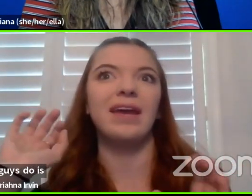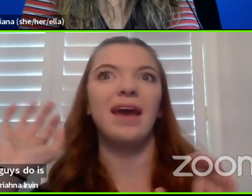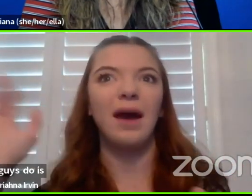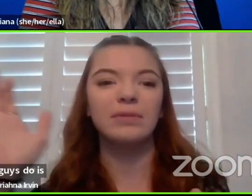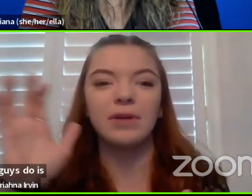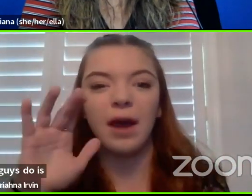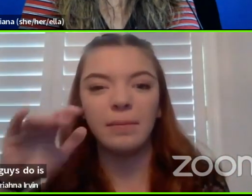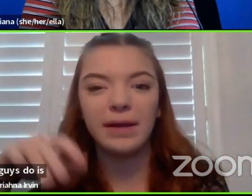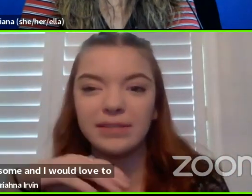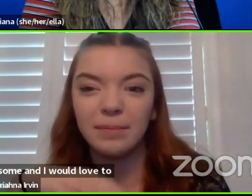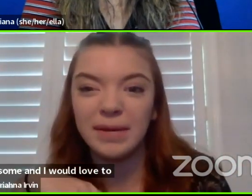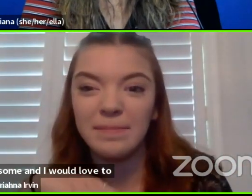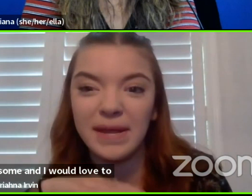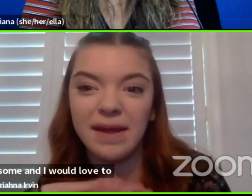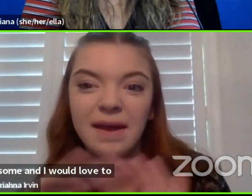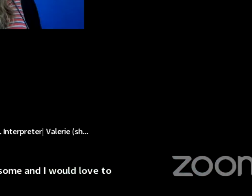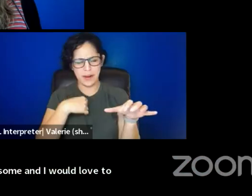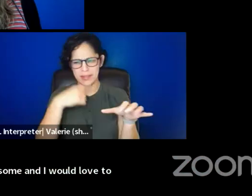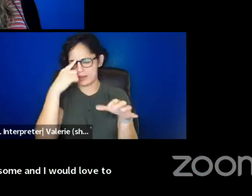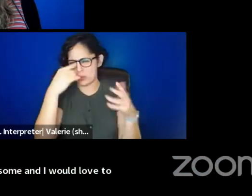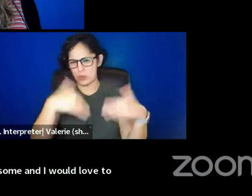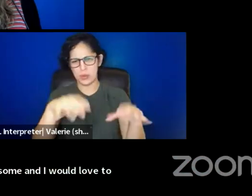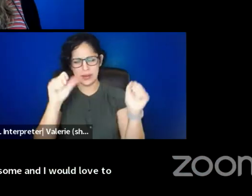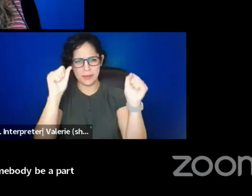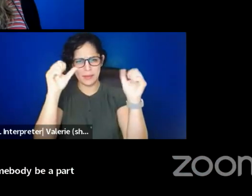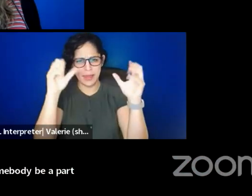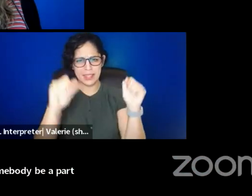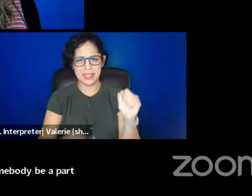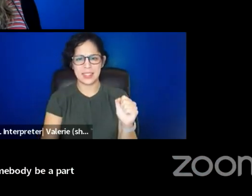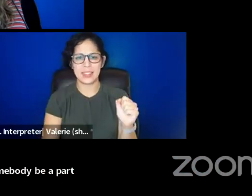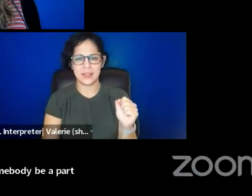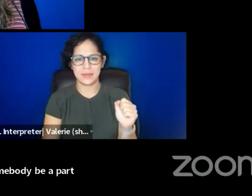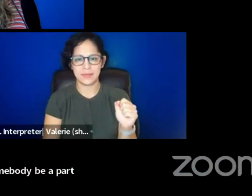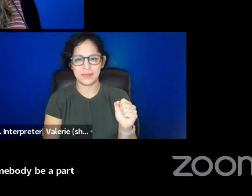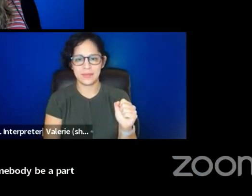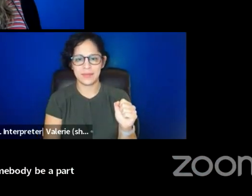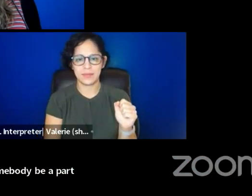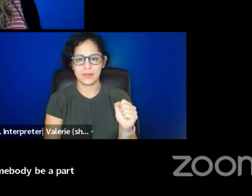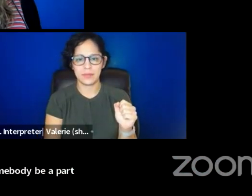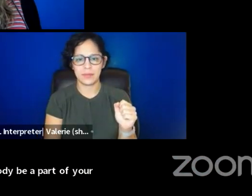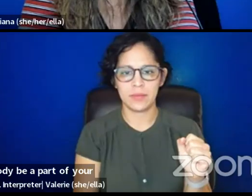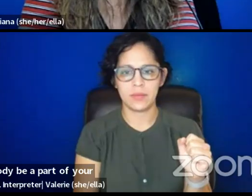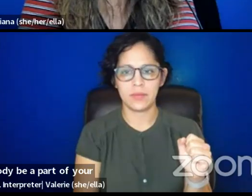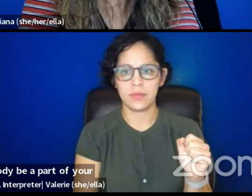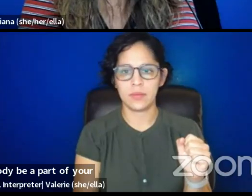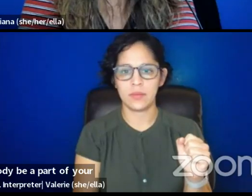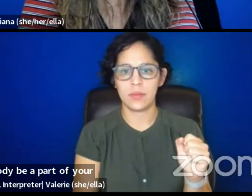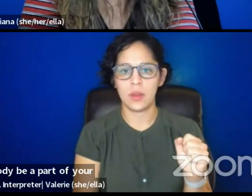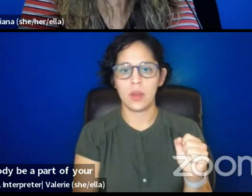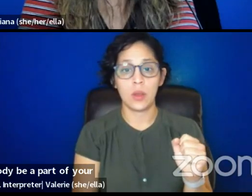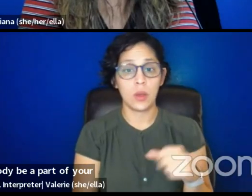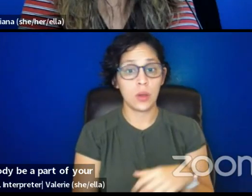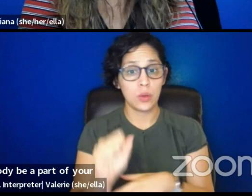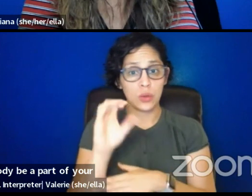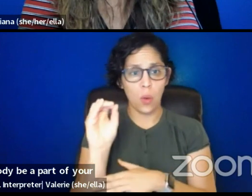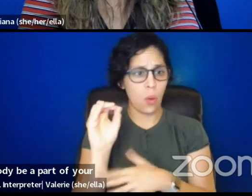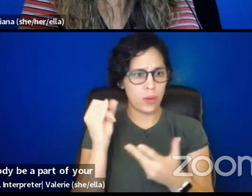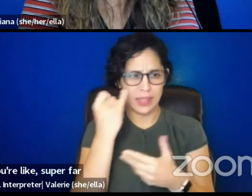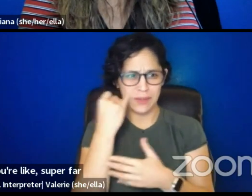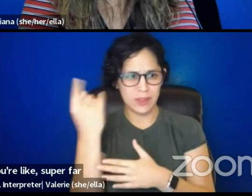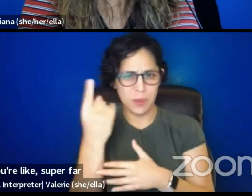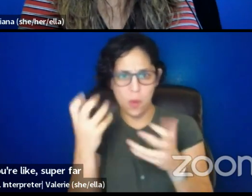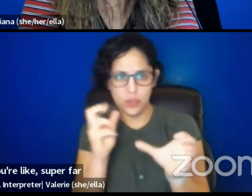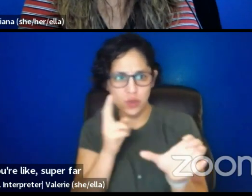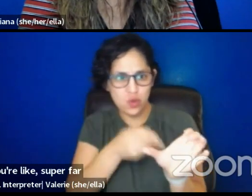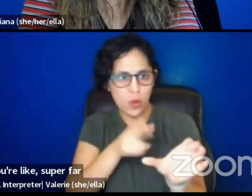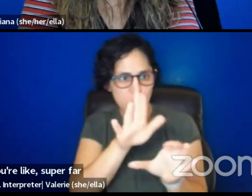love to, like, help. So how might somebody be a part of your organization if they are, like, super far away?